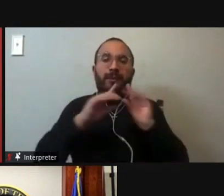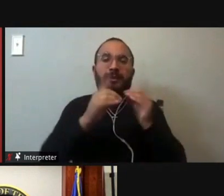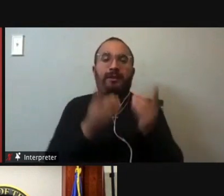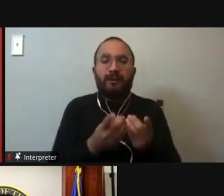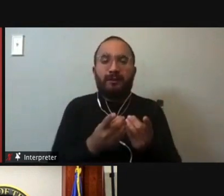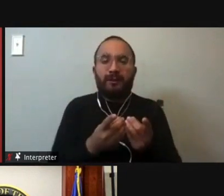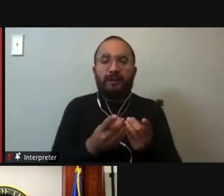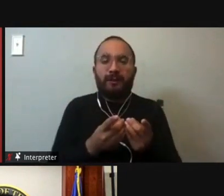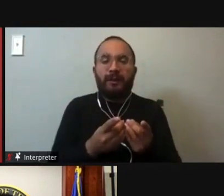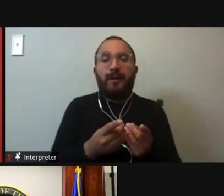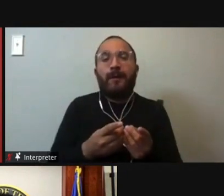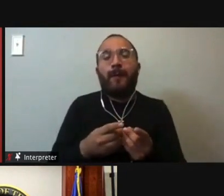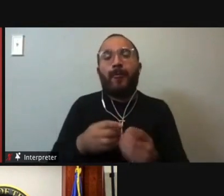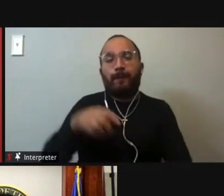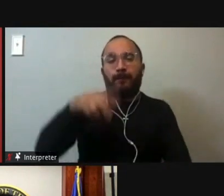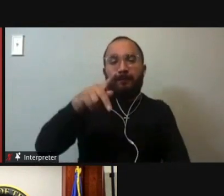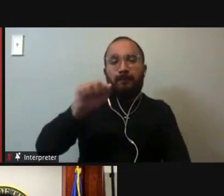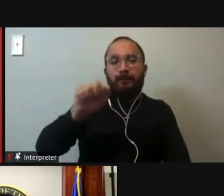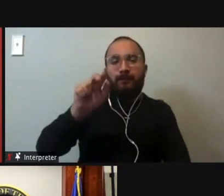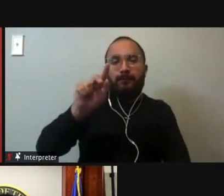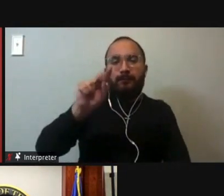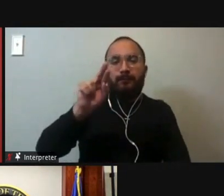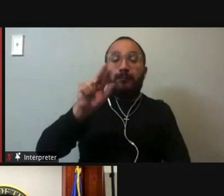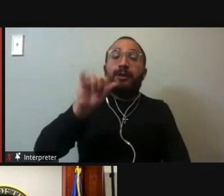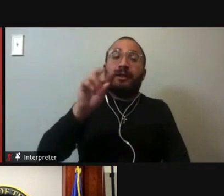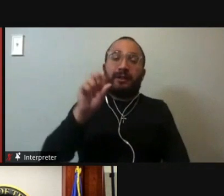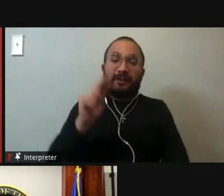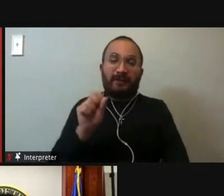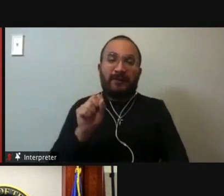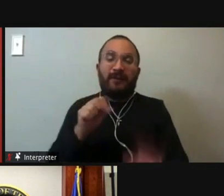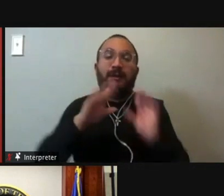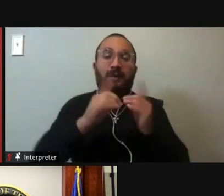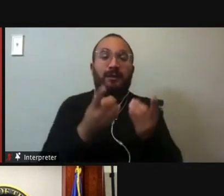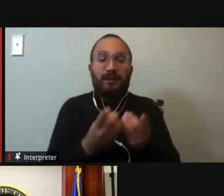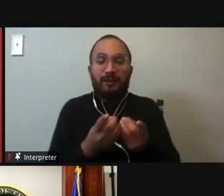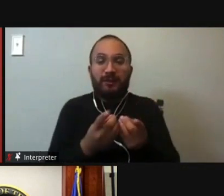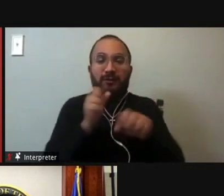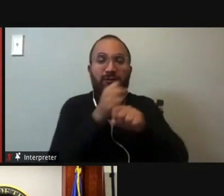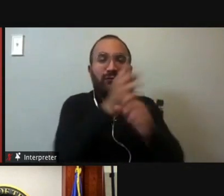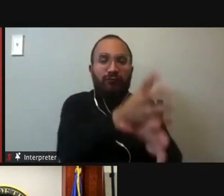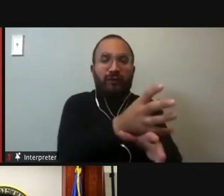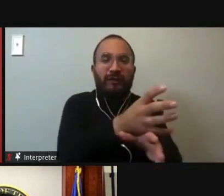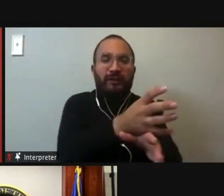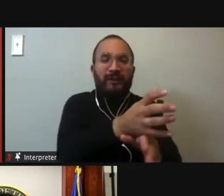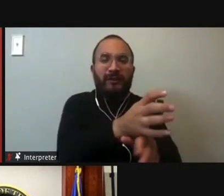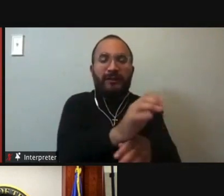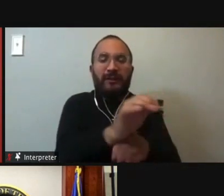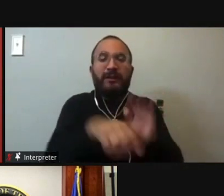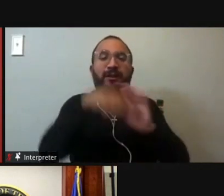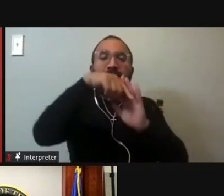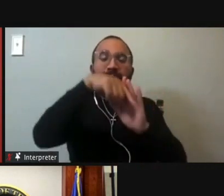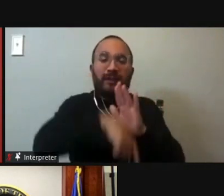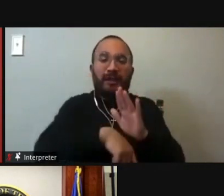that partisan elections are guided by top of the ticket dynamics that cause down ballot partisan sweeps,